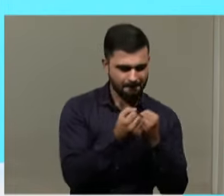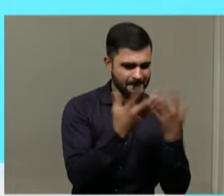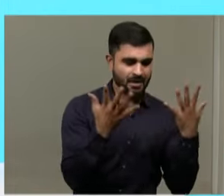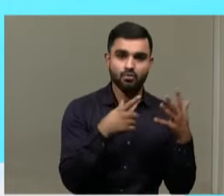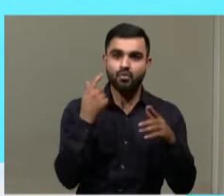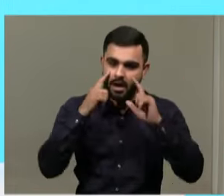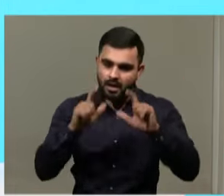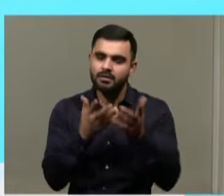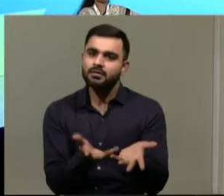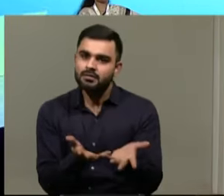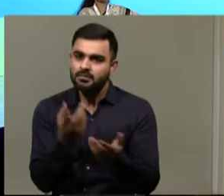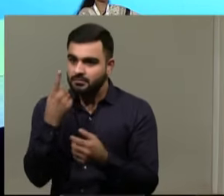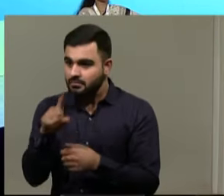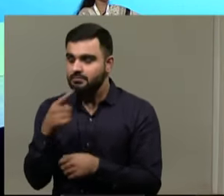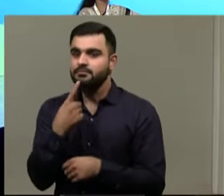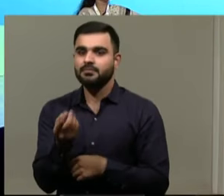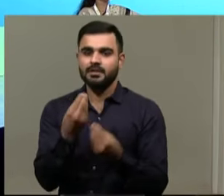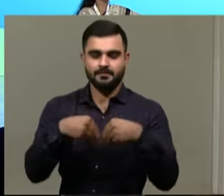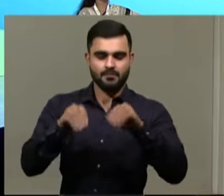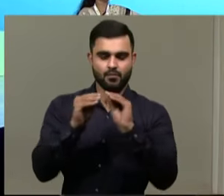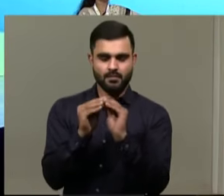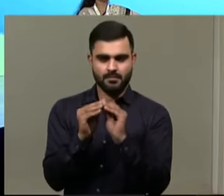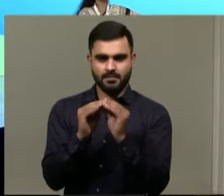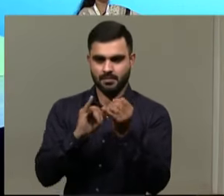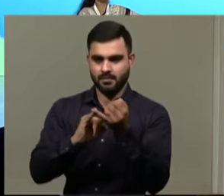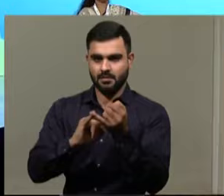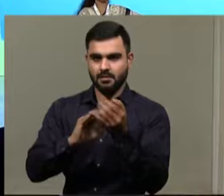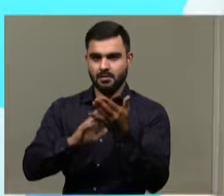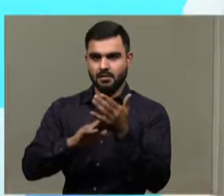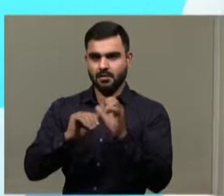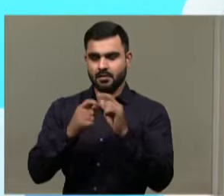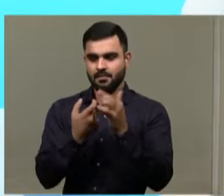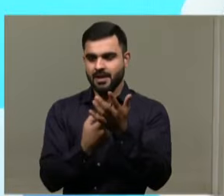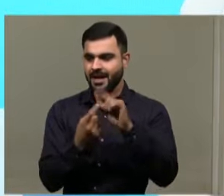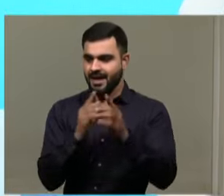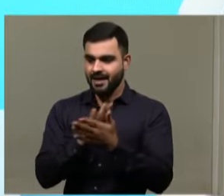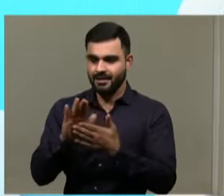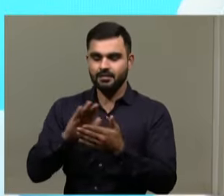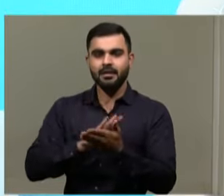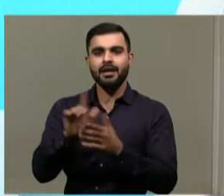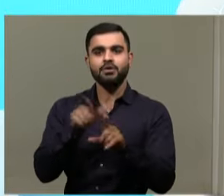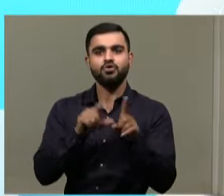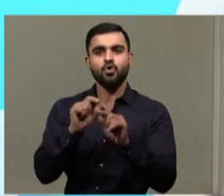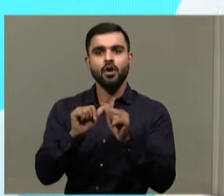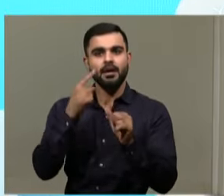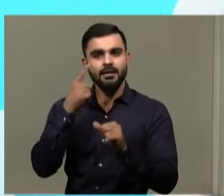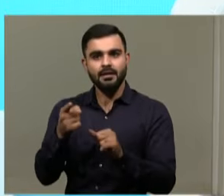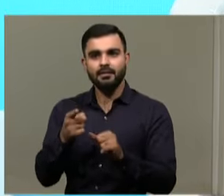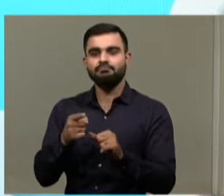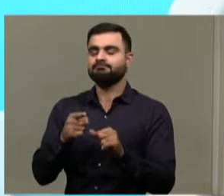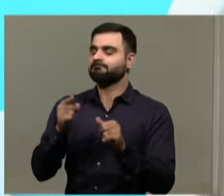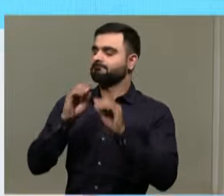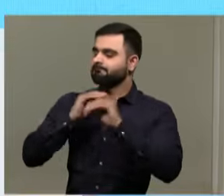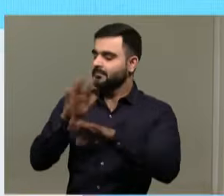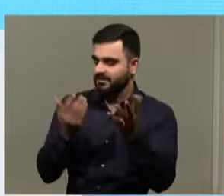be then? All right. Here, I'd like to tell you a bit more about Samarth by Hyundai and why it's not one of those, you know, flash in the pan initiatives.